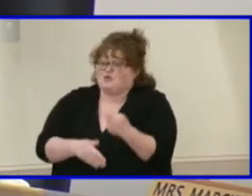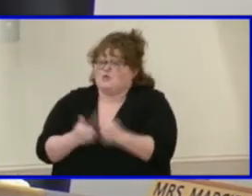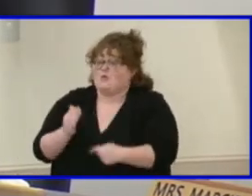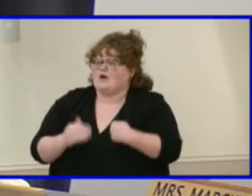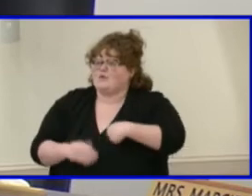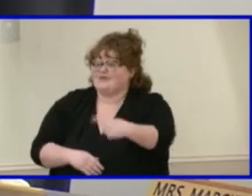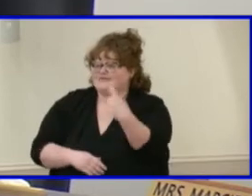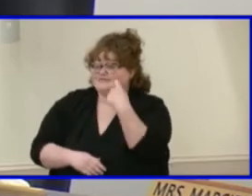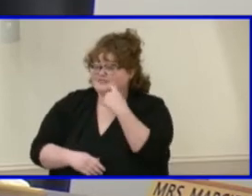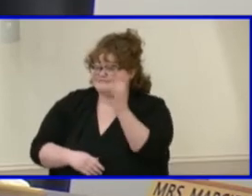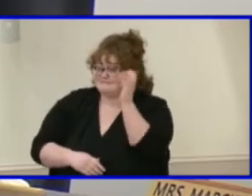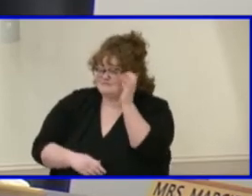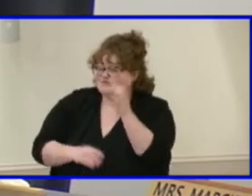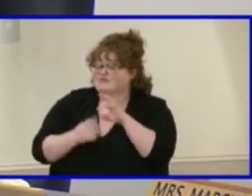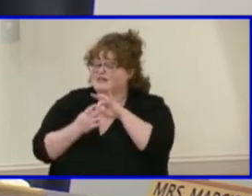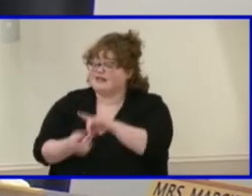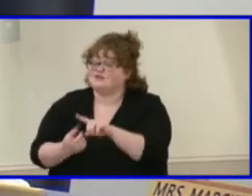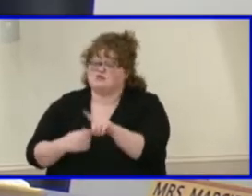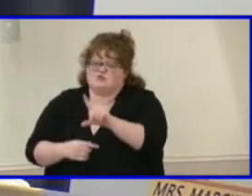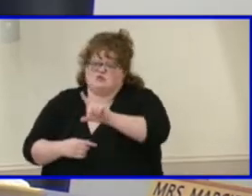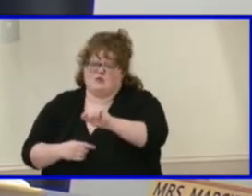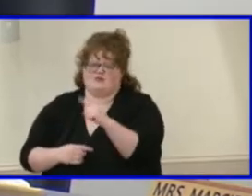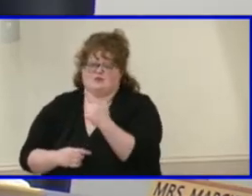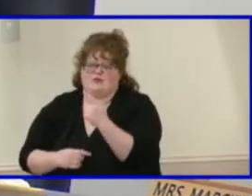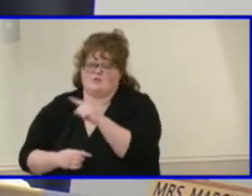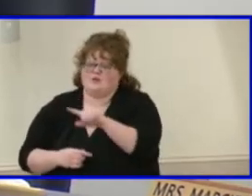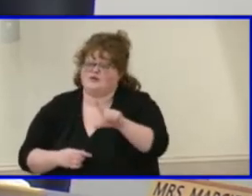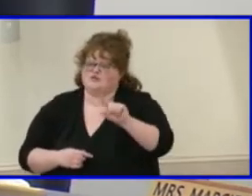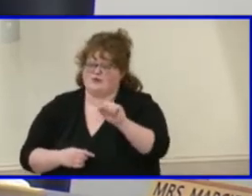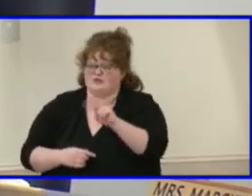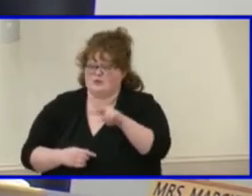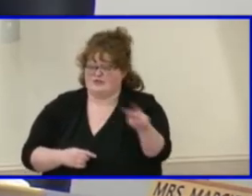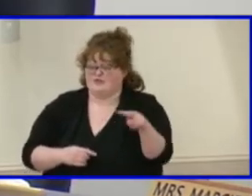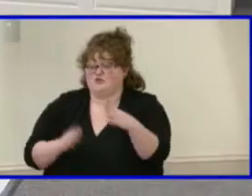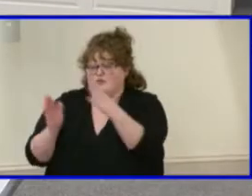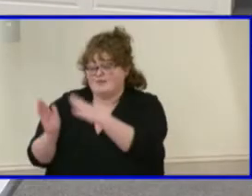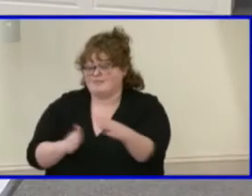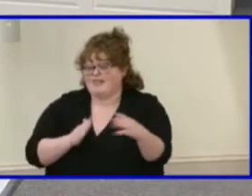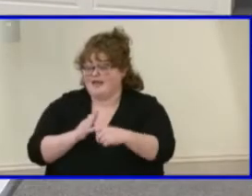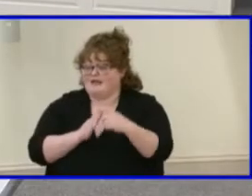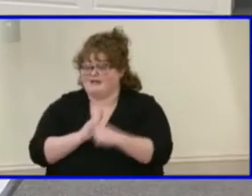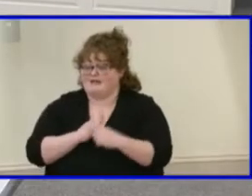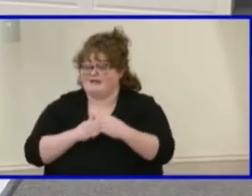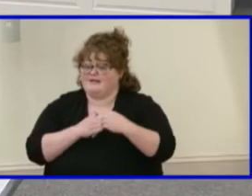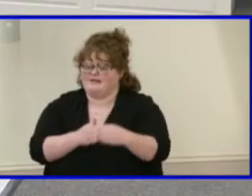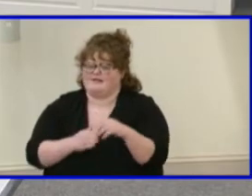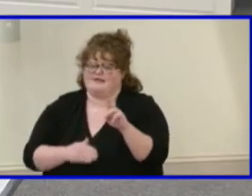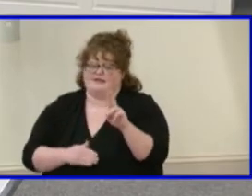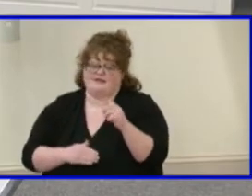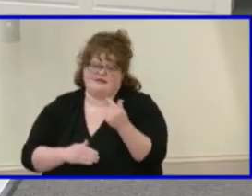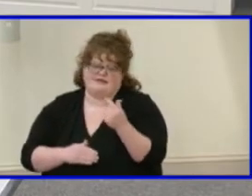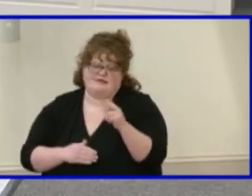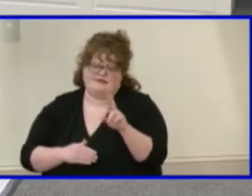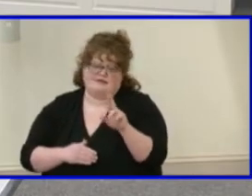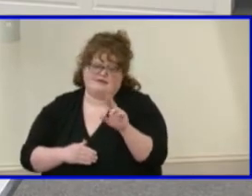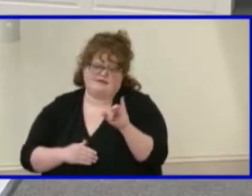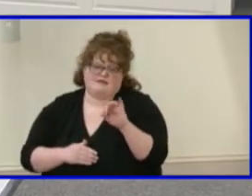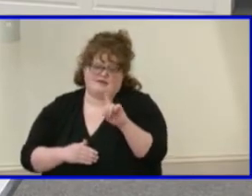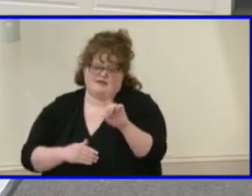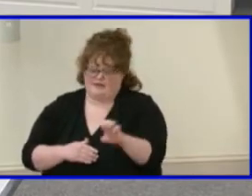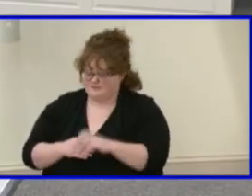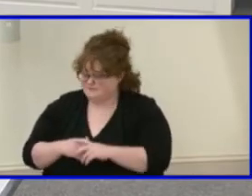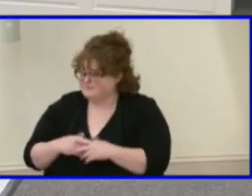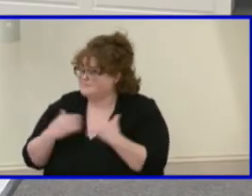2021-2022 planning guide. Thank you so much, ma'am. Superintendent, uh, is there a motion to approve the changes to the